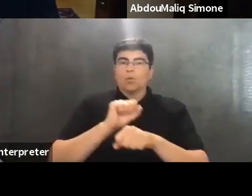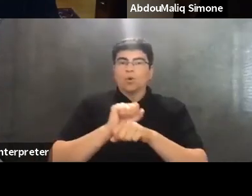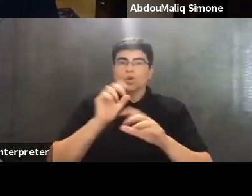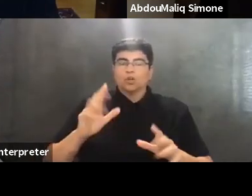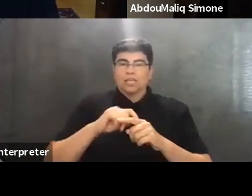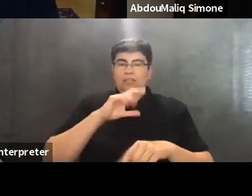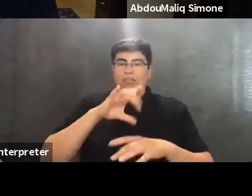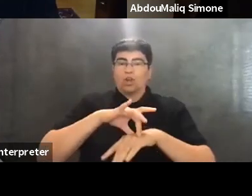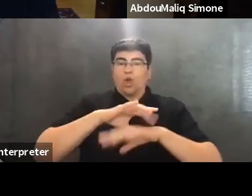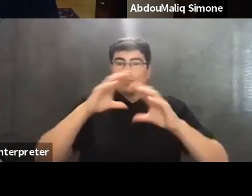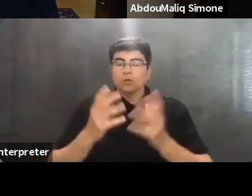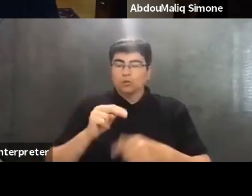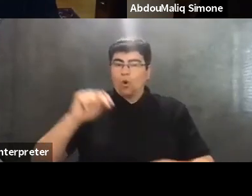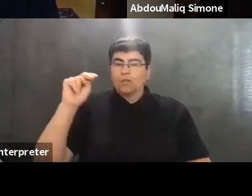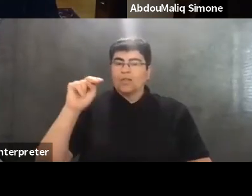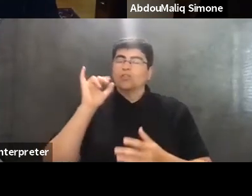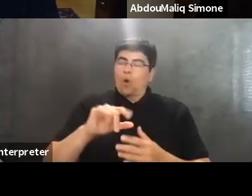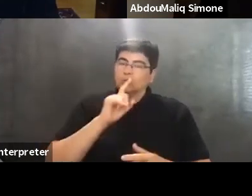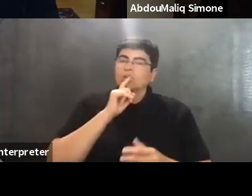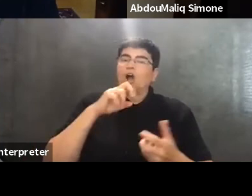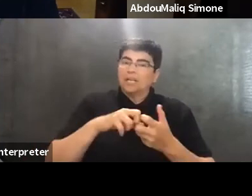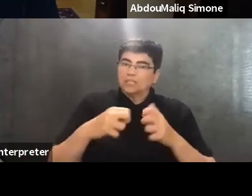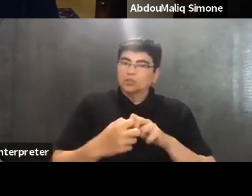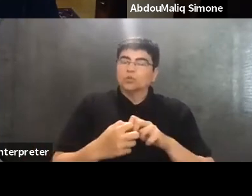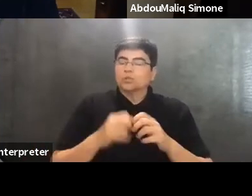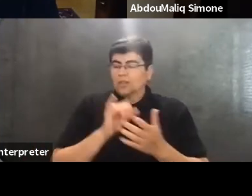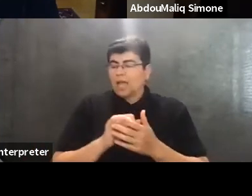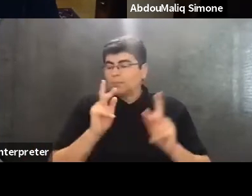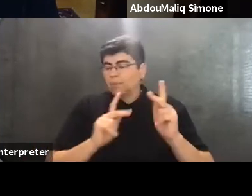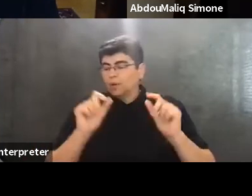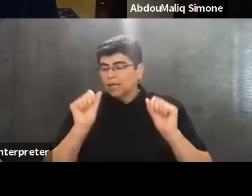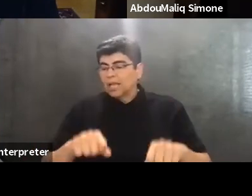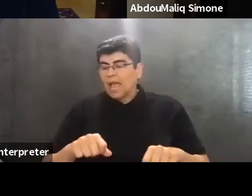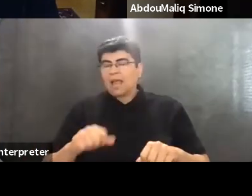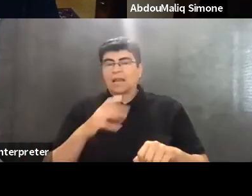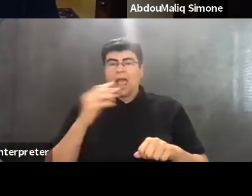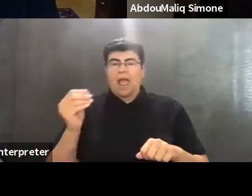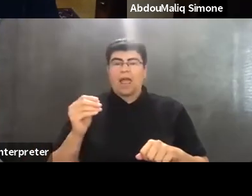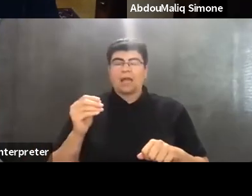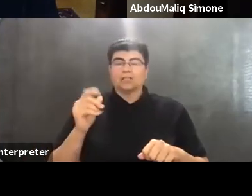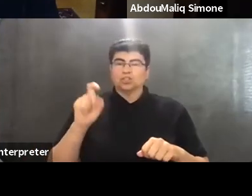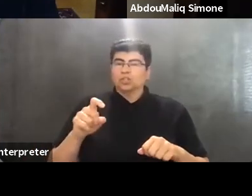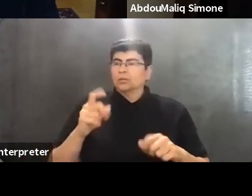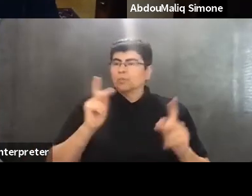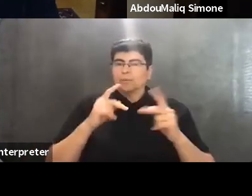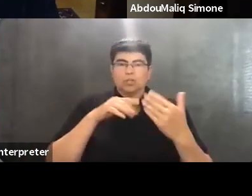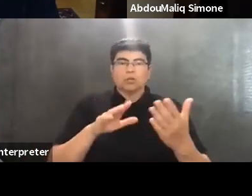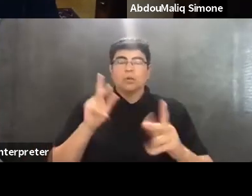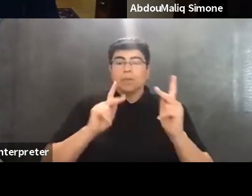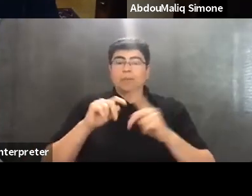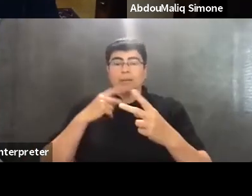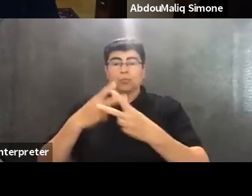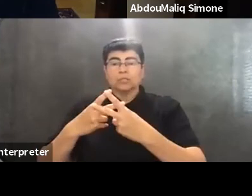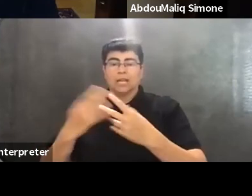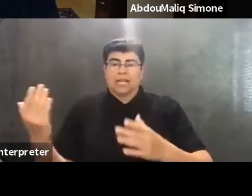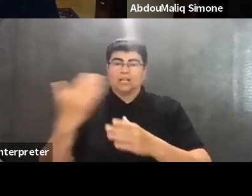North. These are issues that people can and should address. people out of prison interrupt the